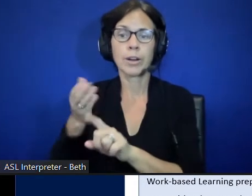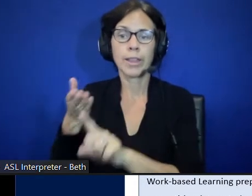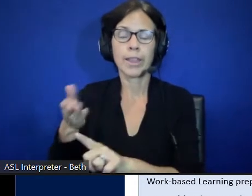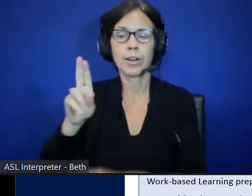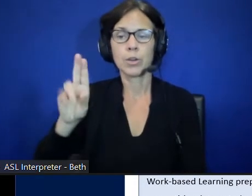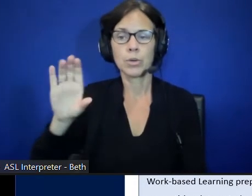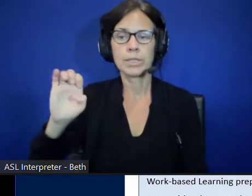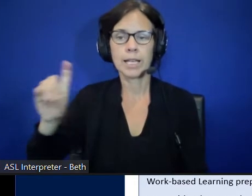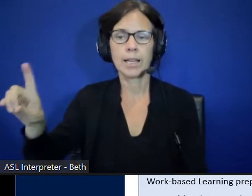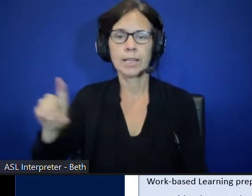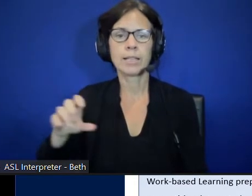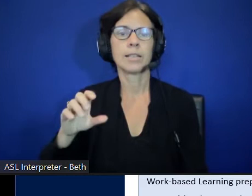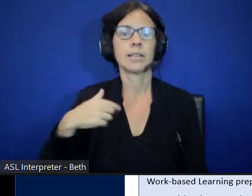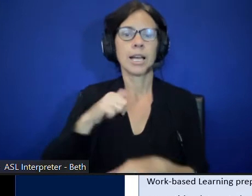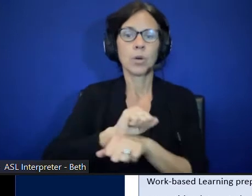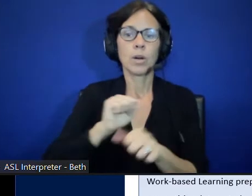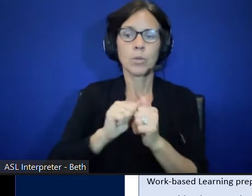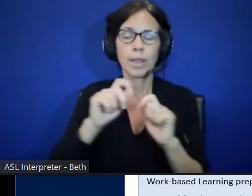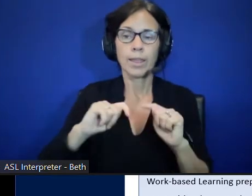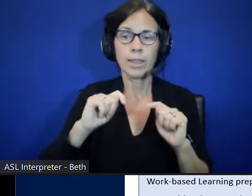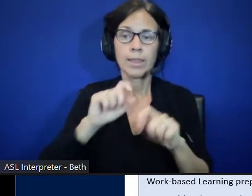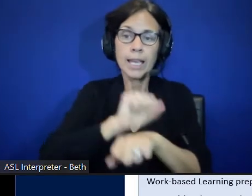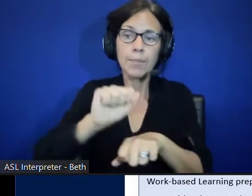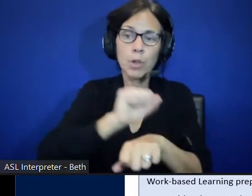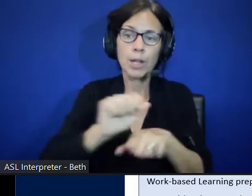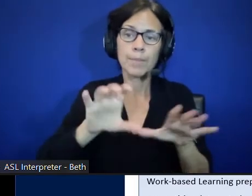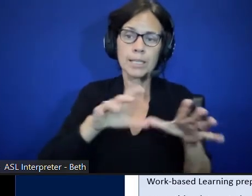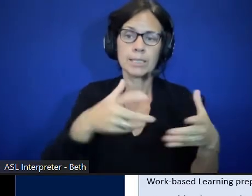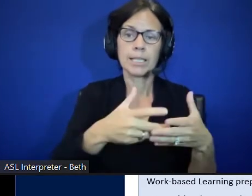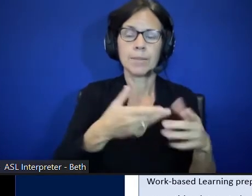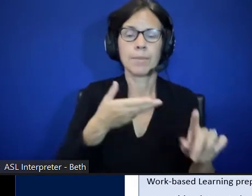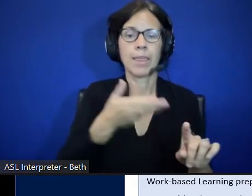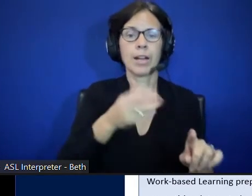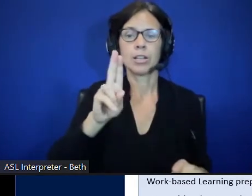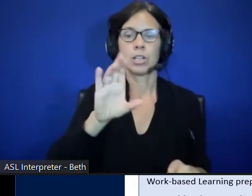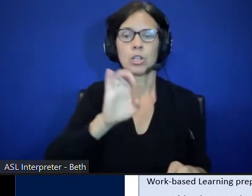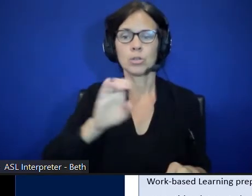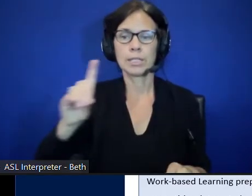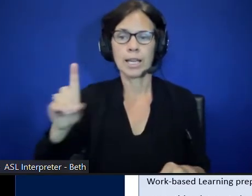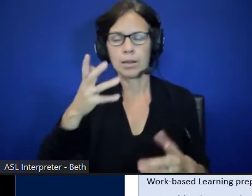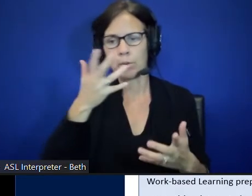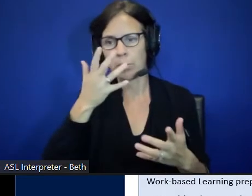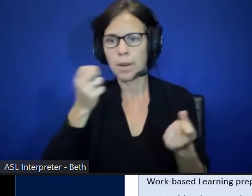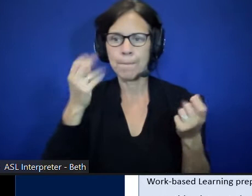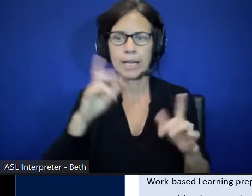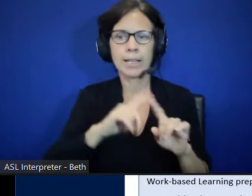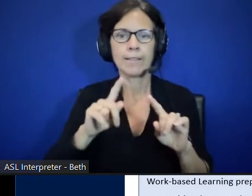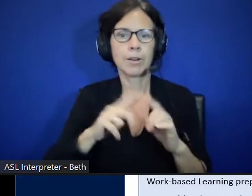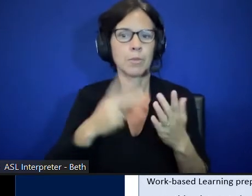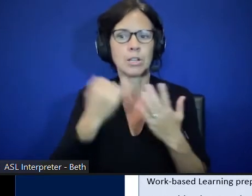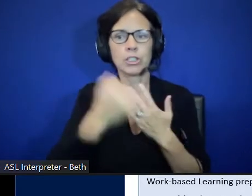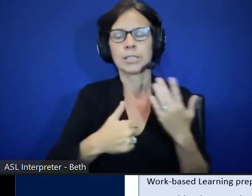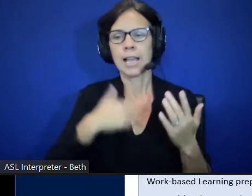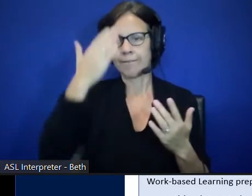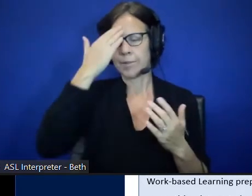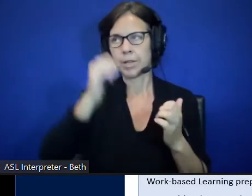work with the employment team at the UCEDD and there are a lot of different projects. I am familiar with project search,